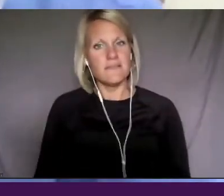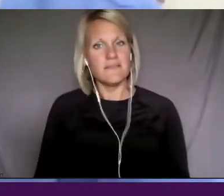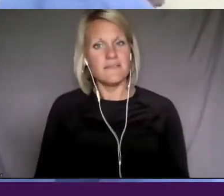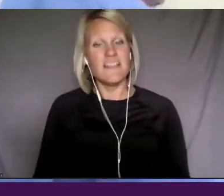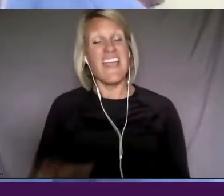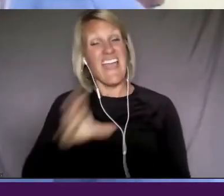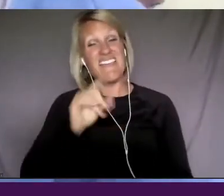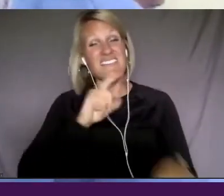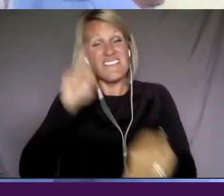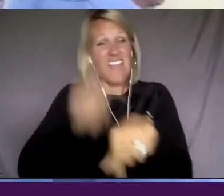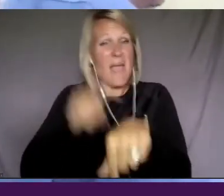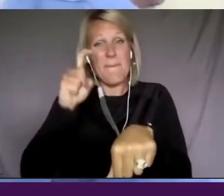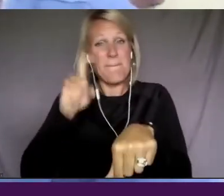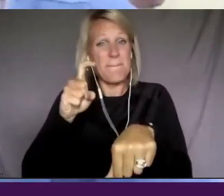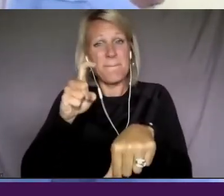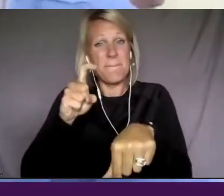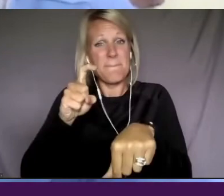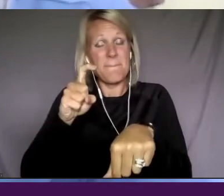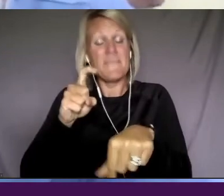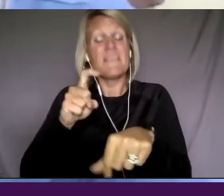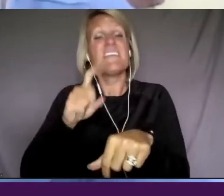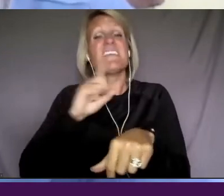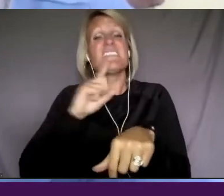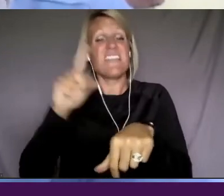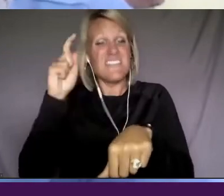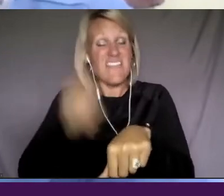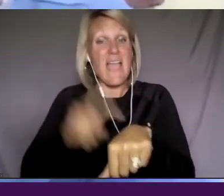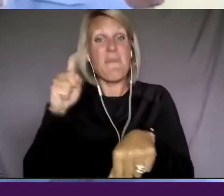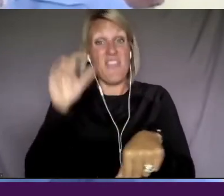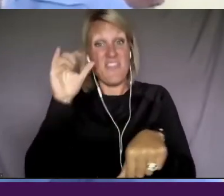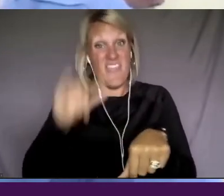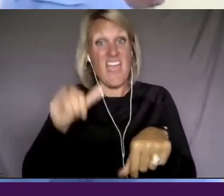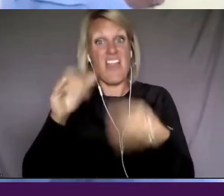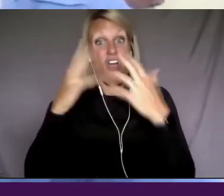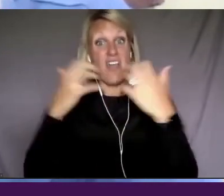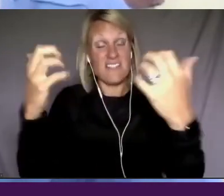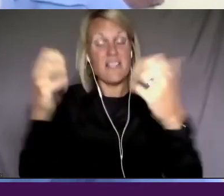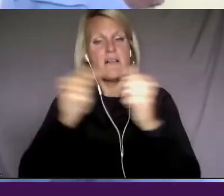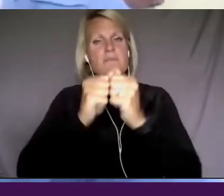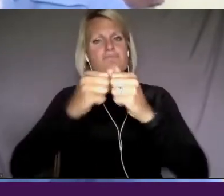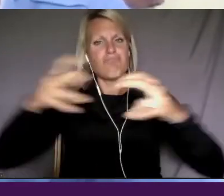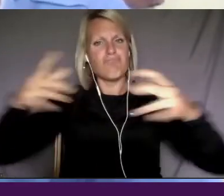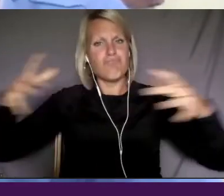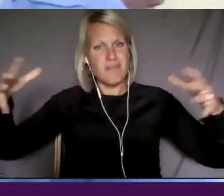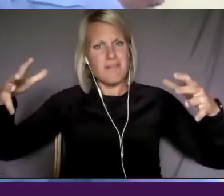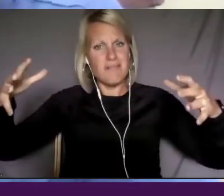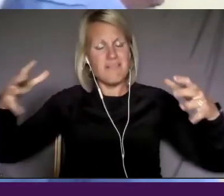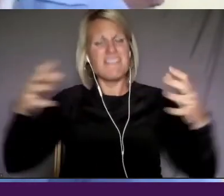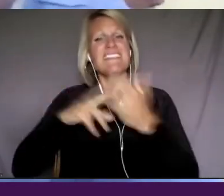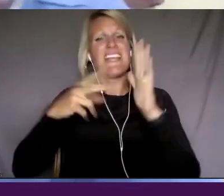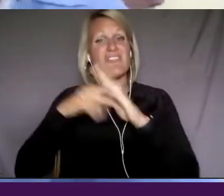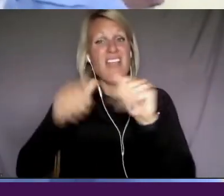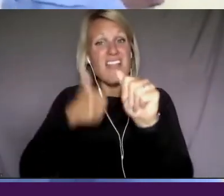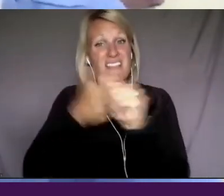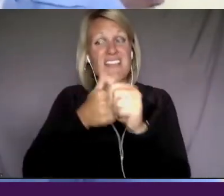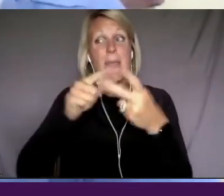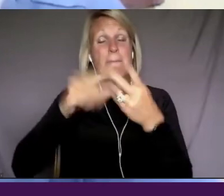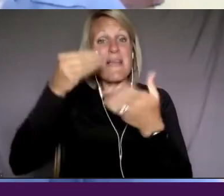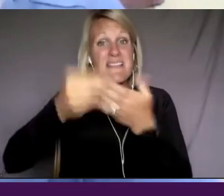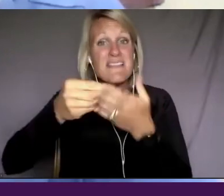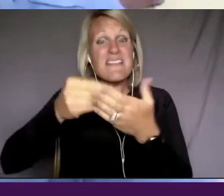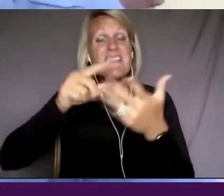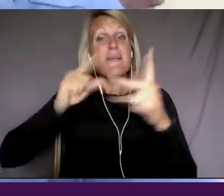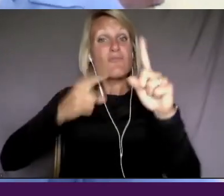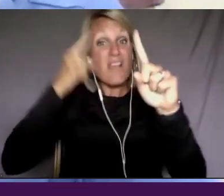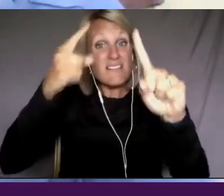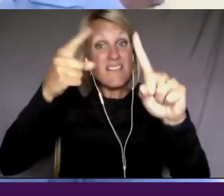time that that be broadened and that intentionality, the money, the story, the objectives, uh,